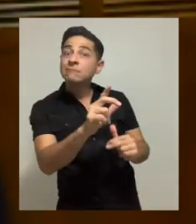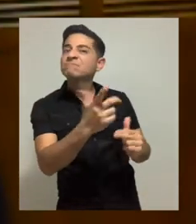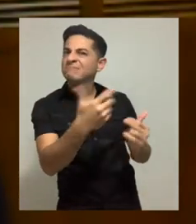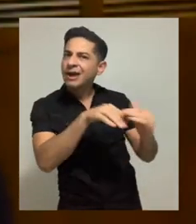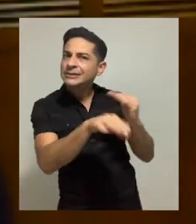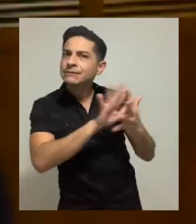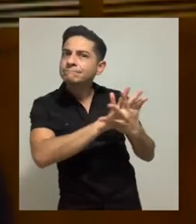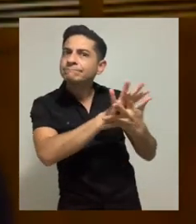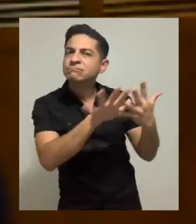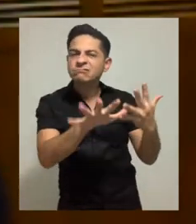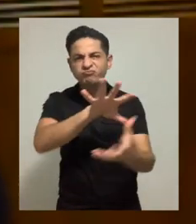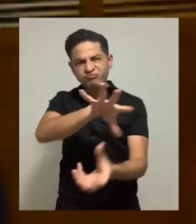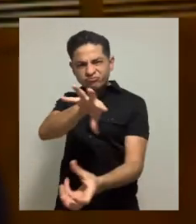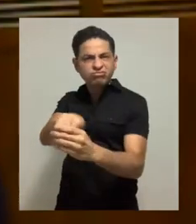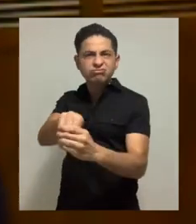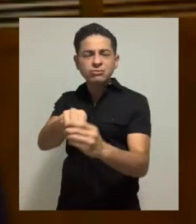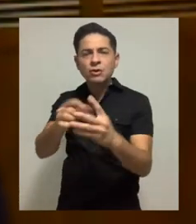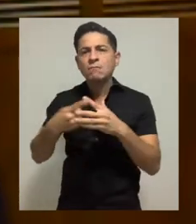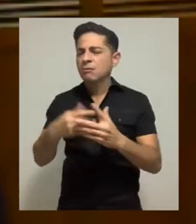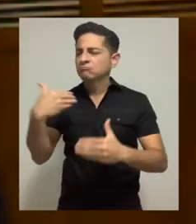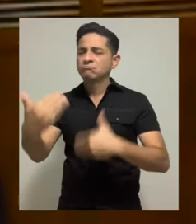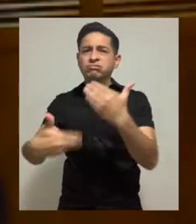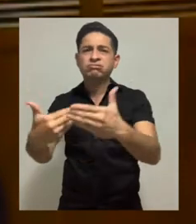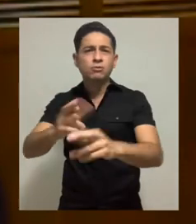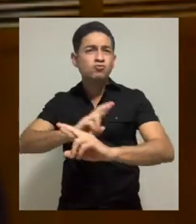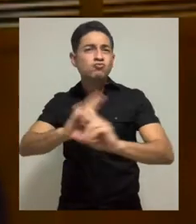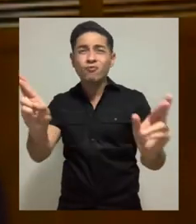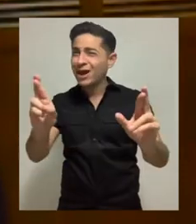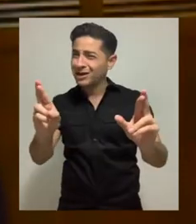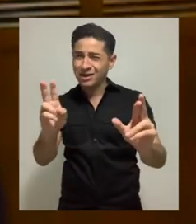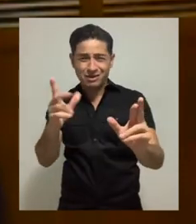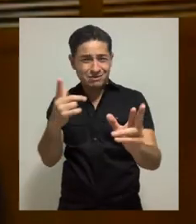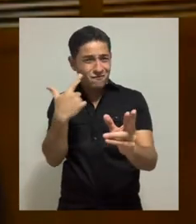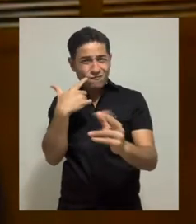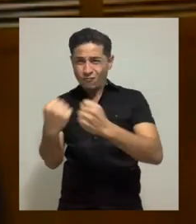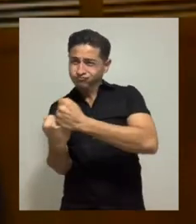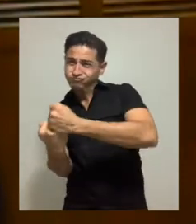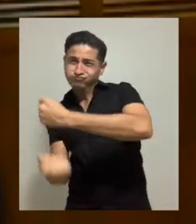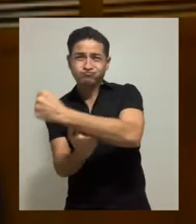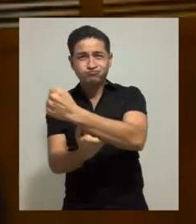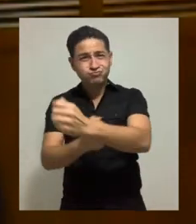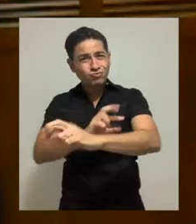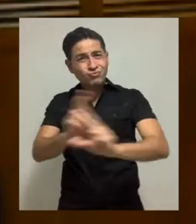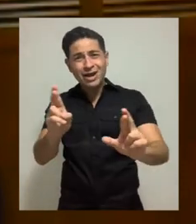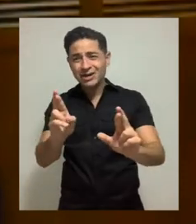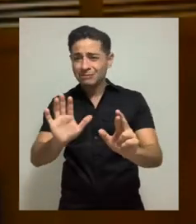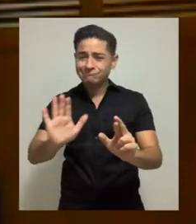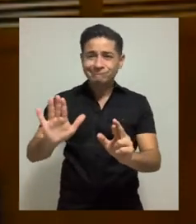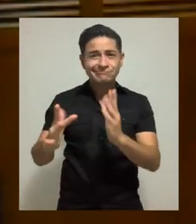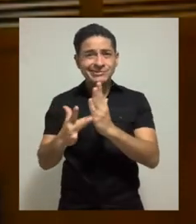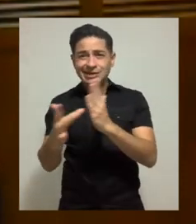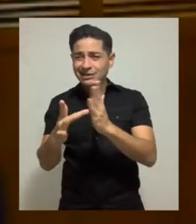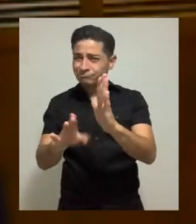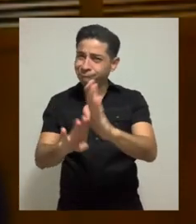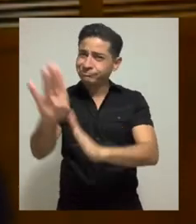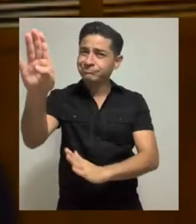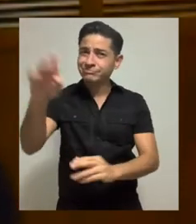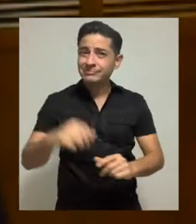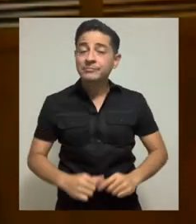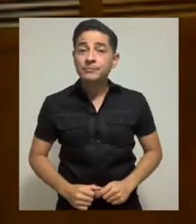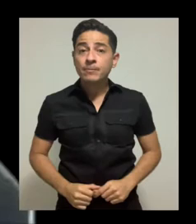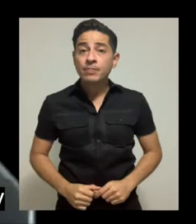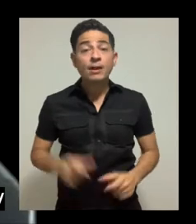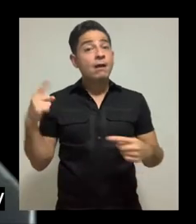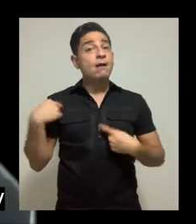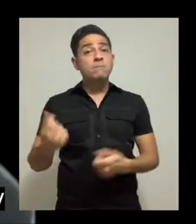bake in accessibility from the beginning and make accessibility a fundamental part of the design of these technologies from the ground up.